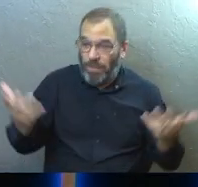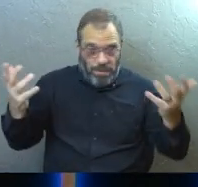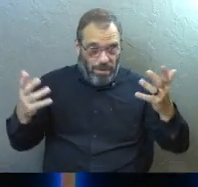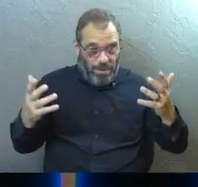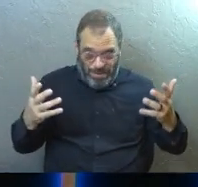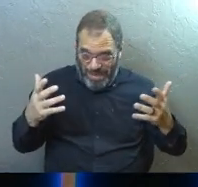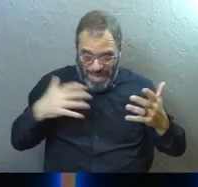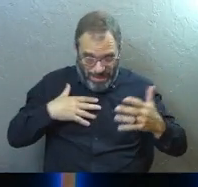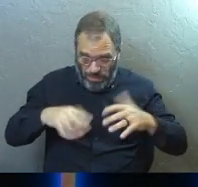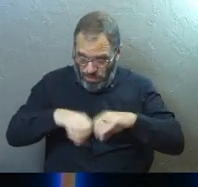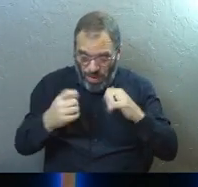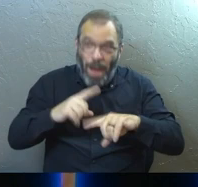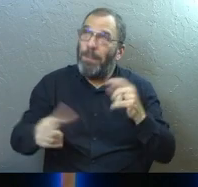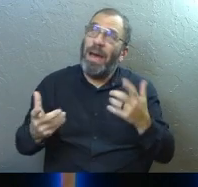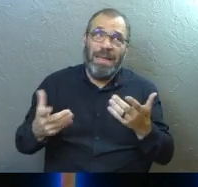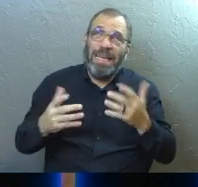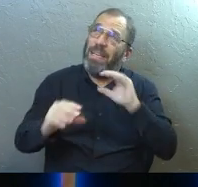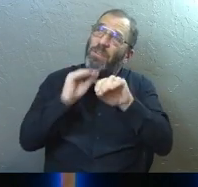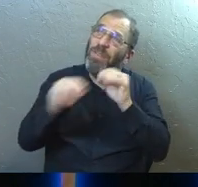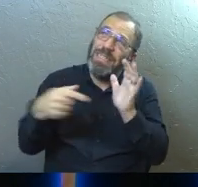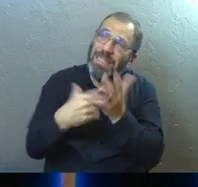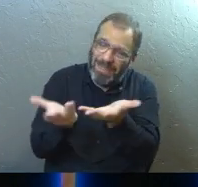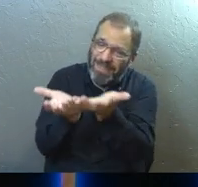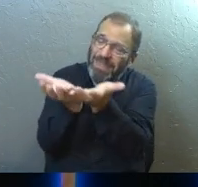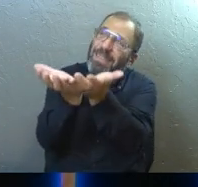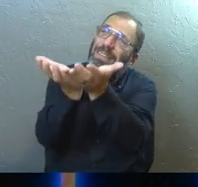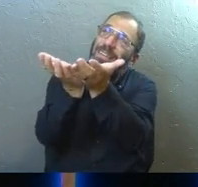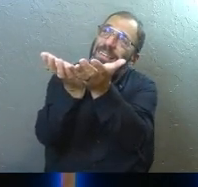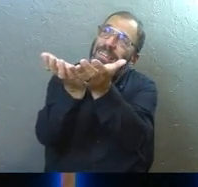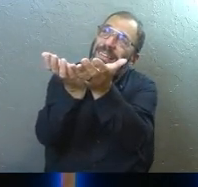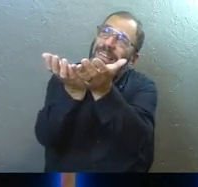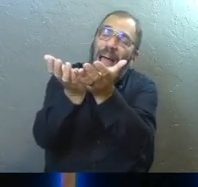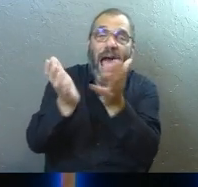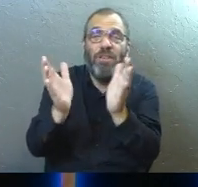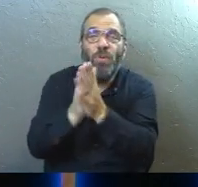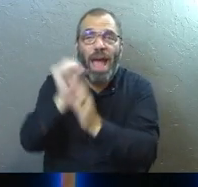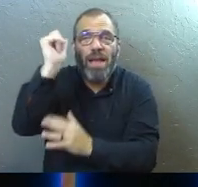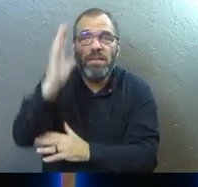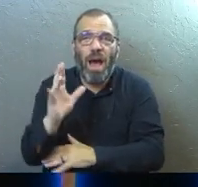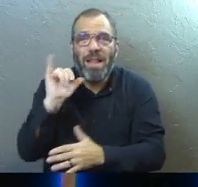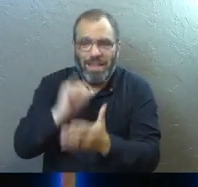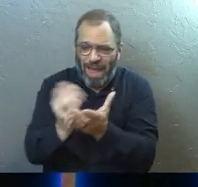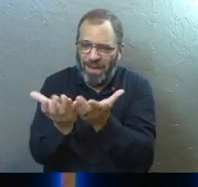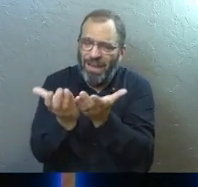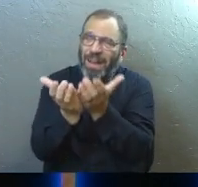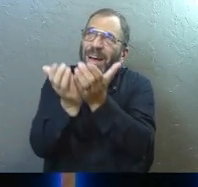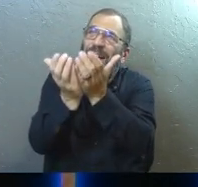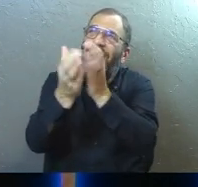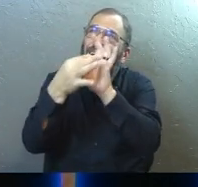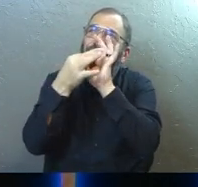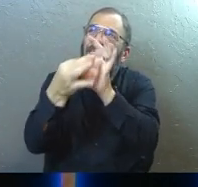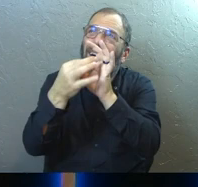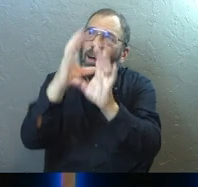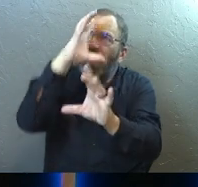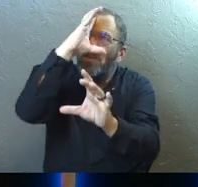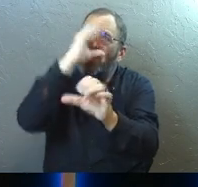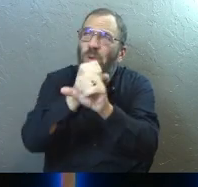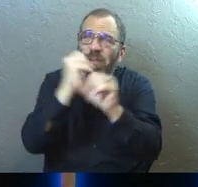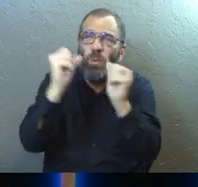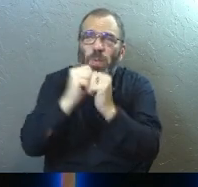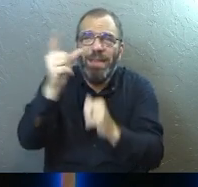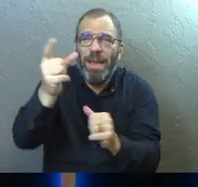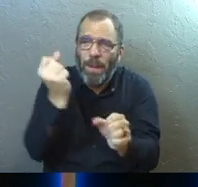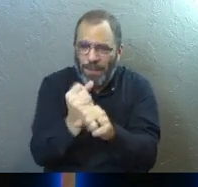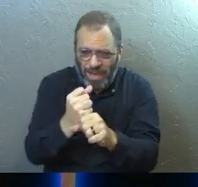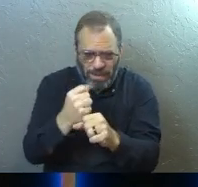right? Like this other thing is broken, but God, would really like you to fix this. And we go to God and there's something about that relationship that just builds trust with